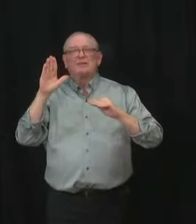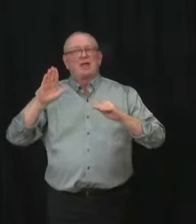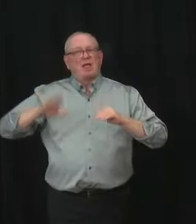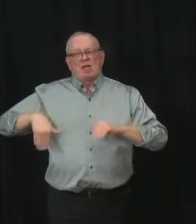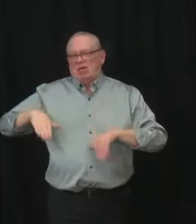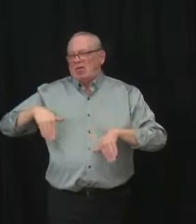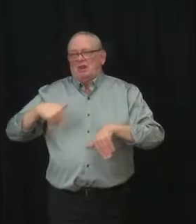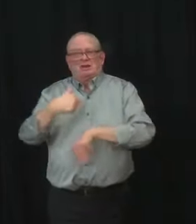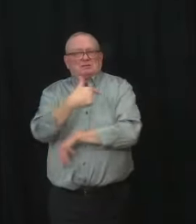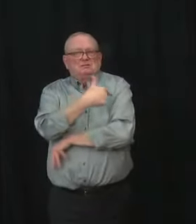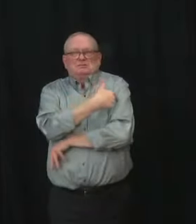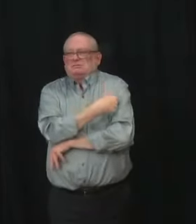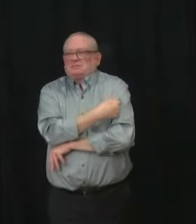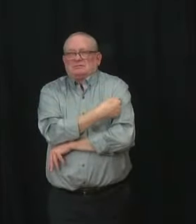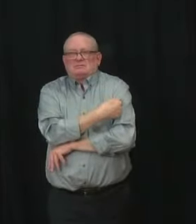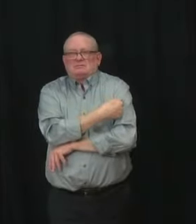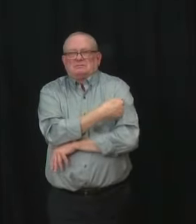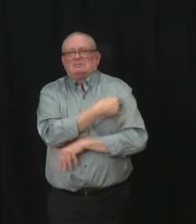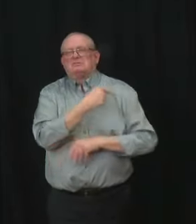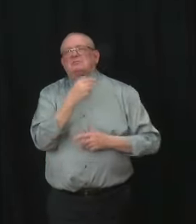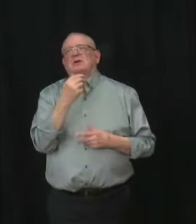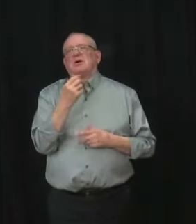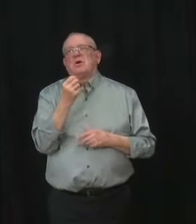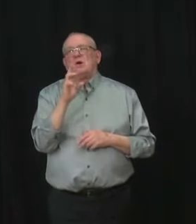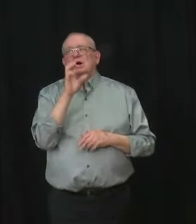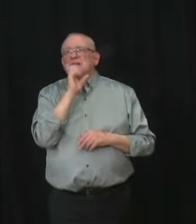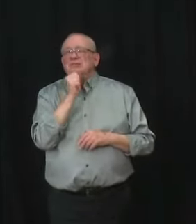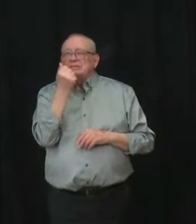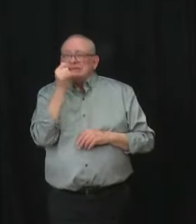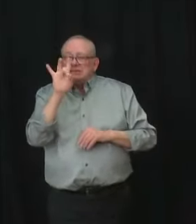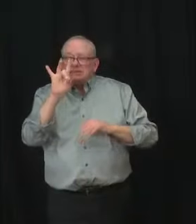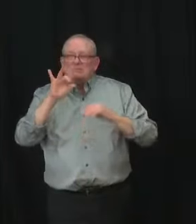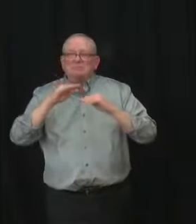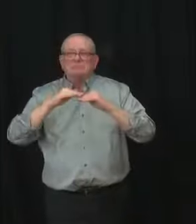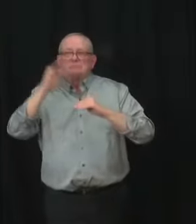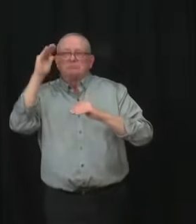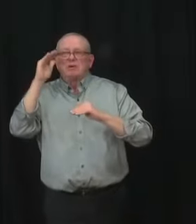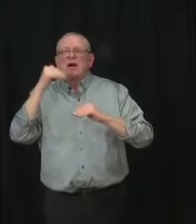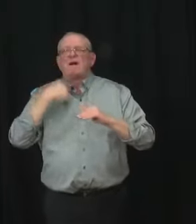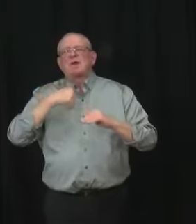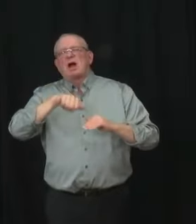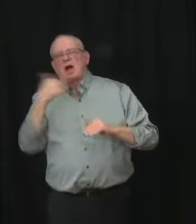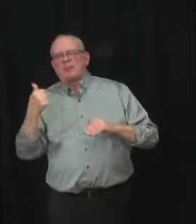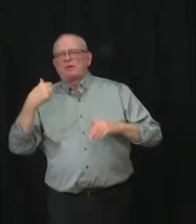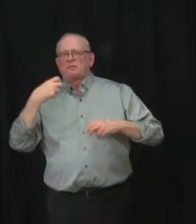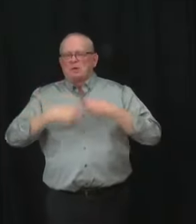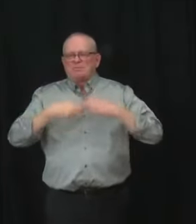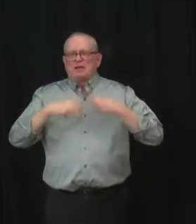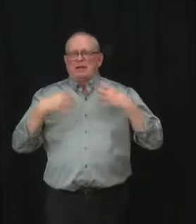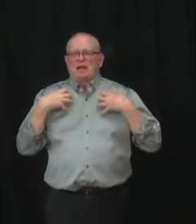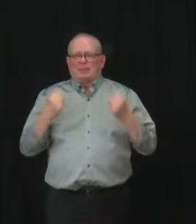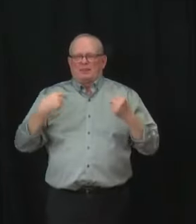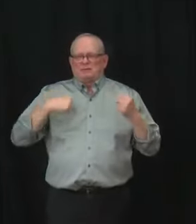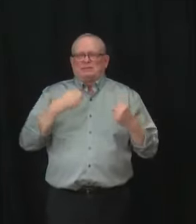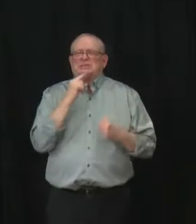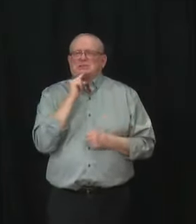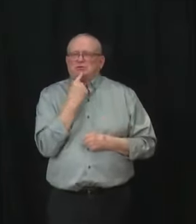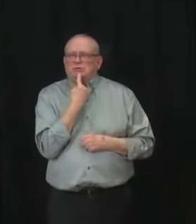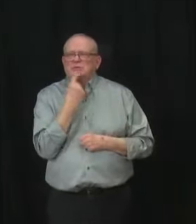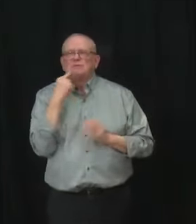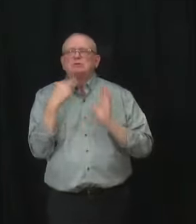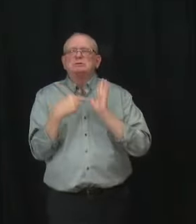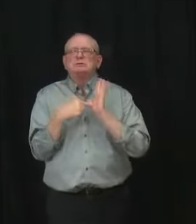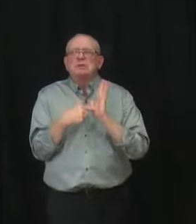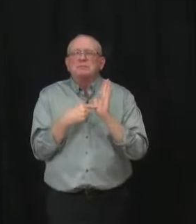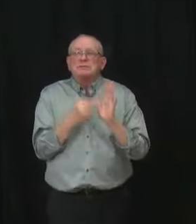condition, such as diabetes, obesity, chronic kidney disease or obstructive pulmonary disease, or congestive heart failure.